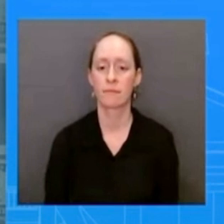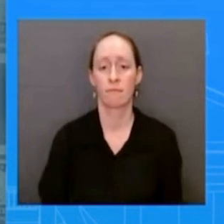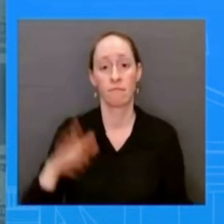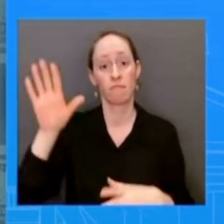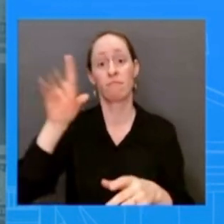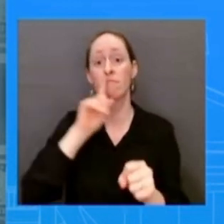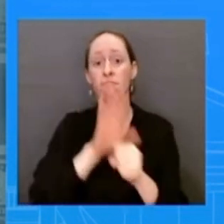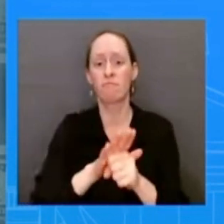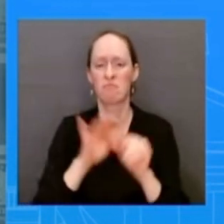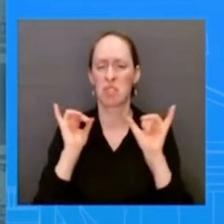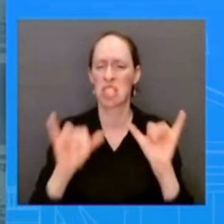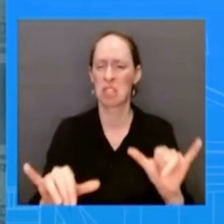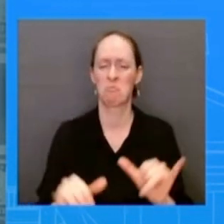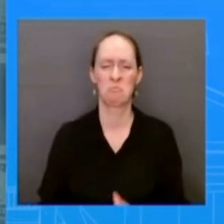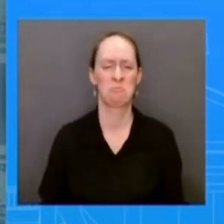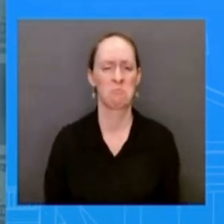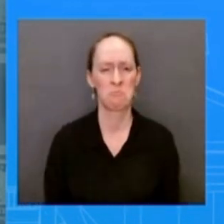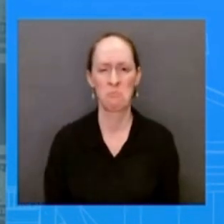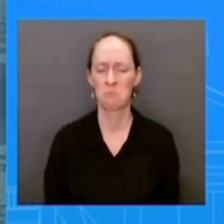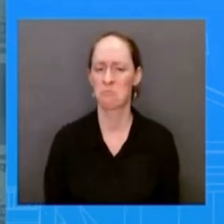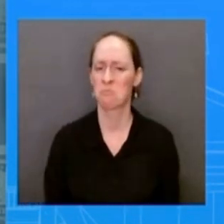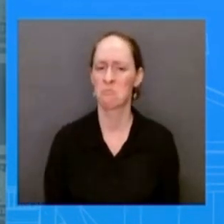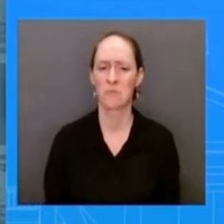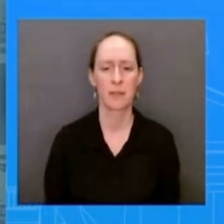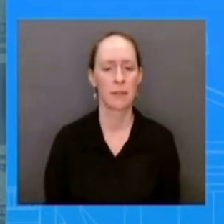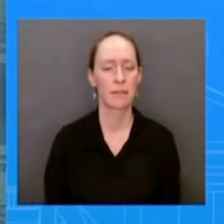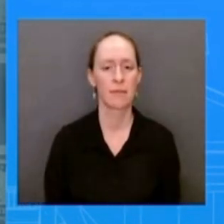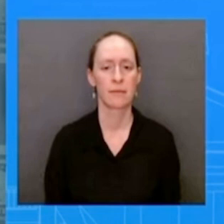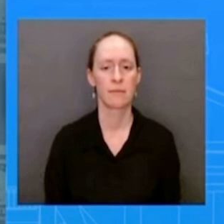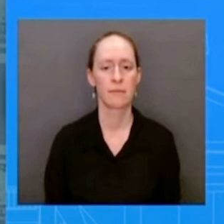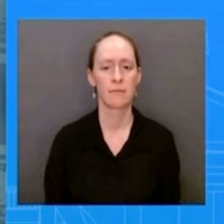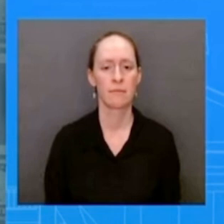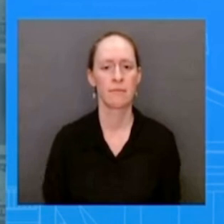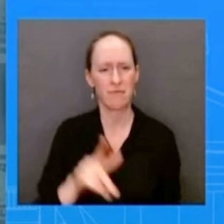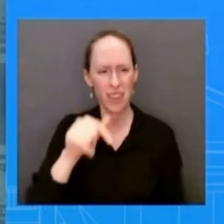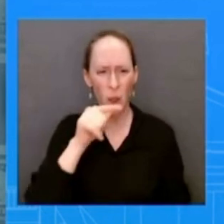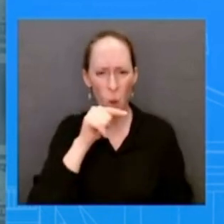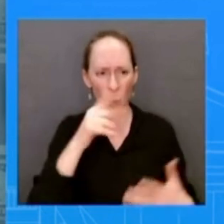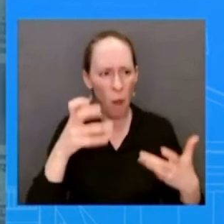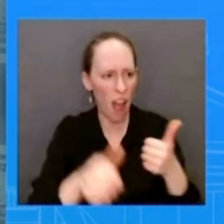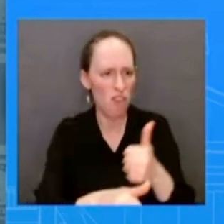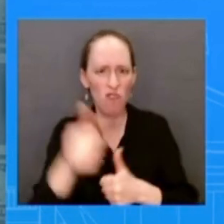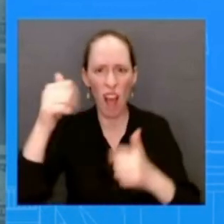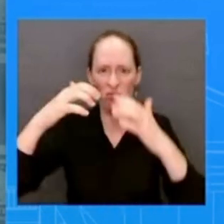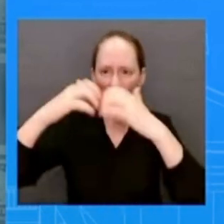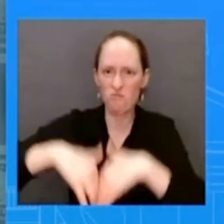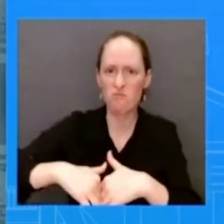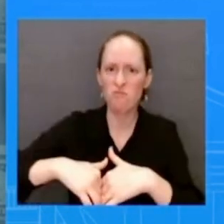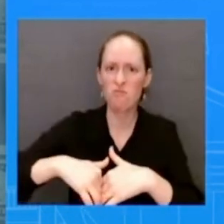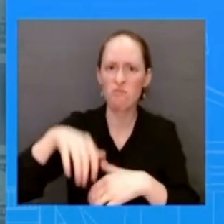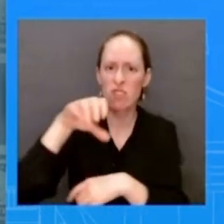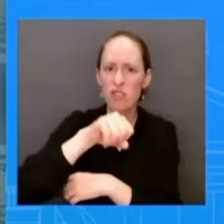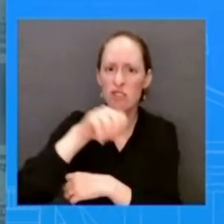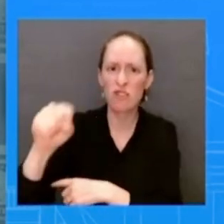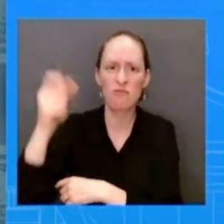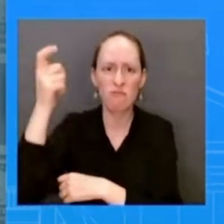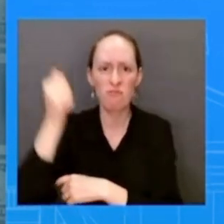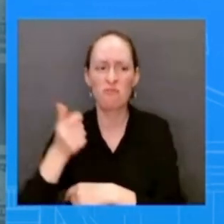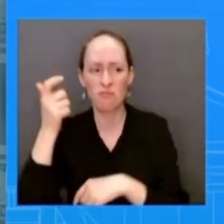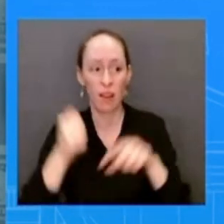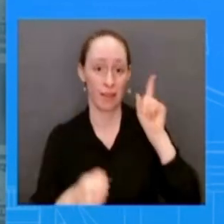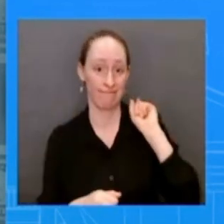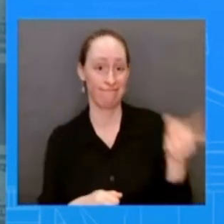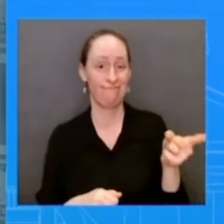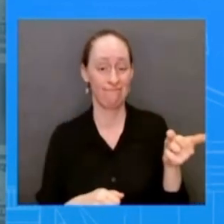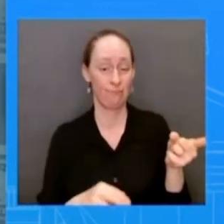the the biggest threat to social security are republicans and you've heard them you guys have covered them what congressional republicans have said uh their